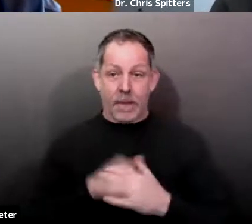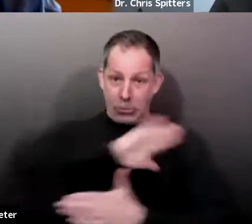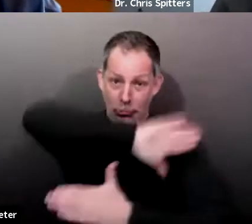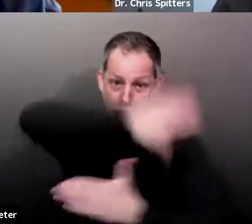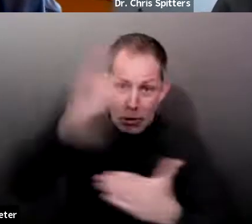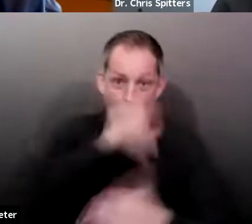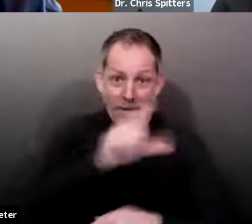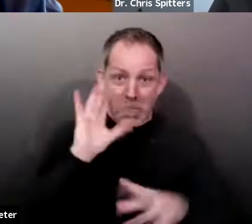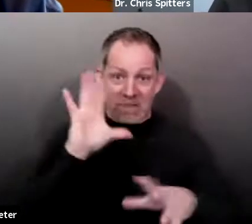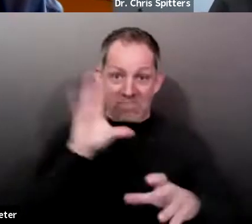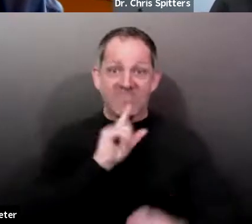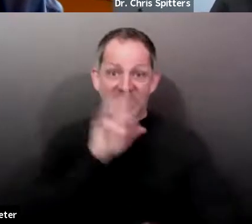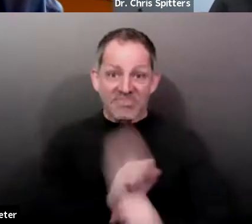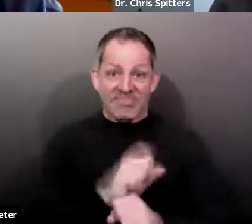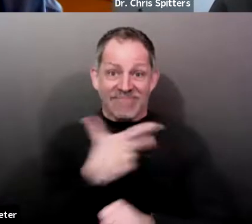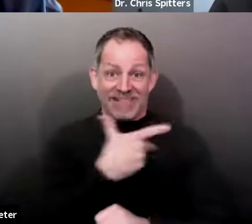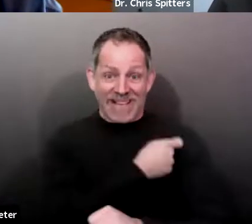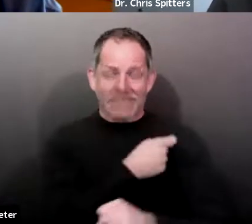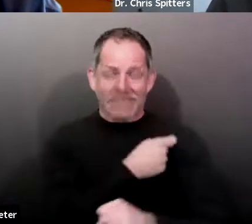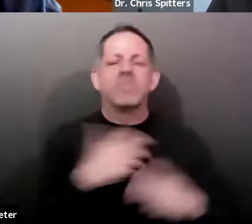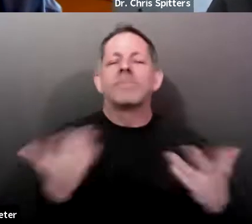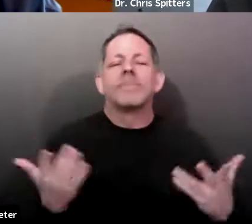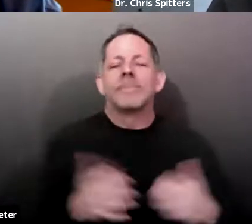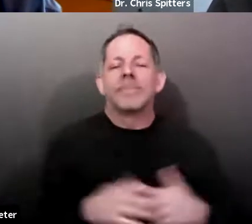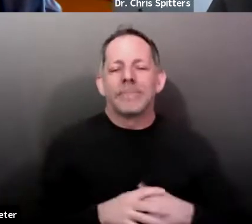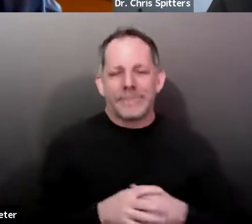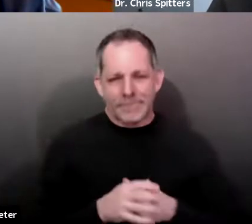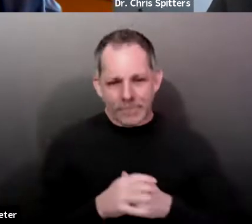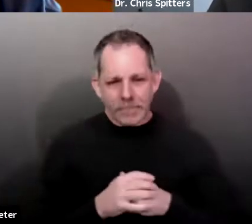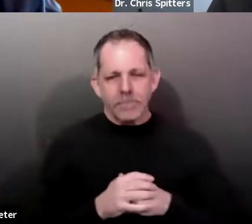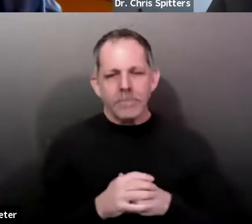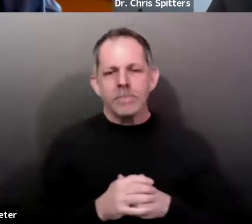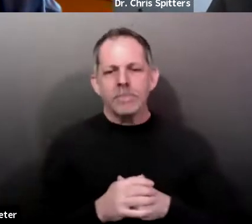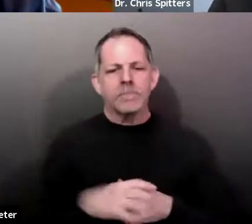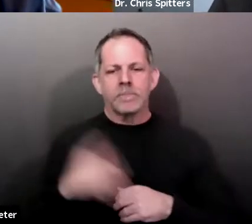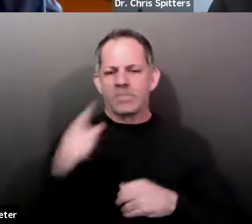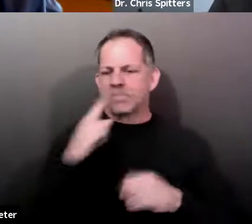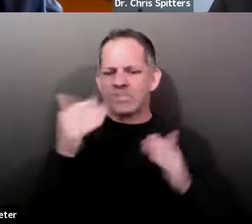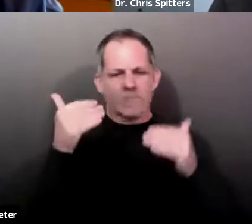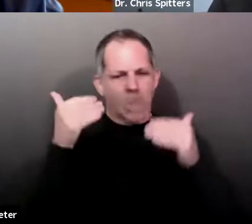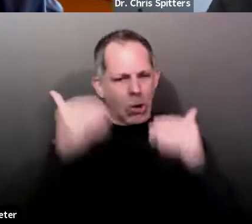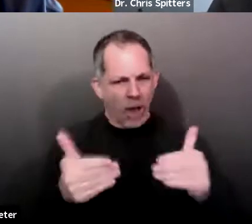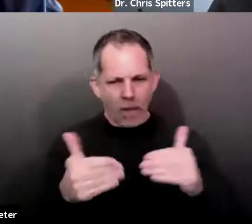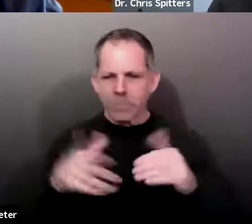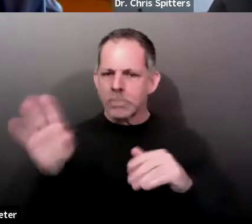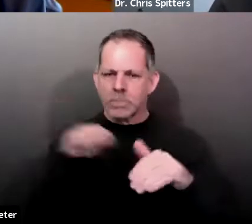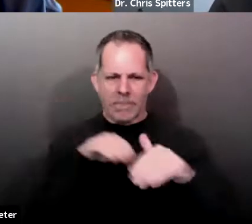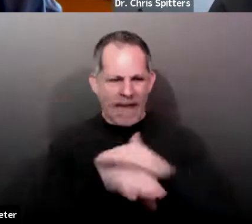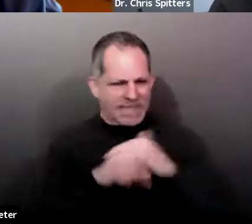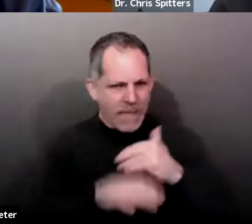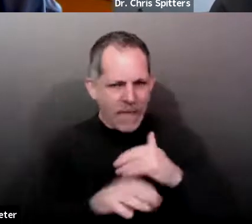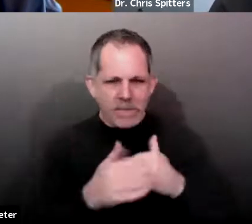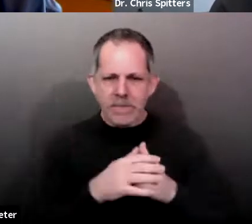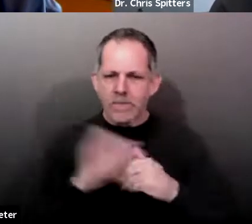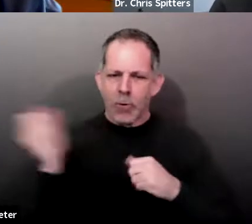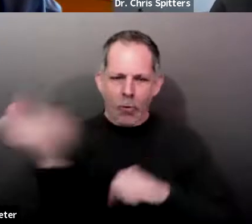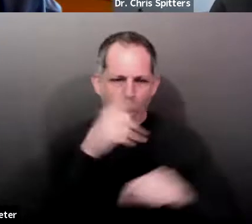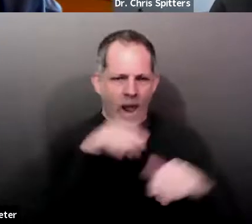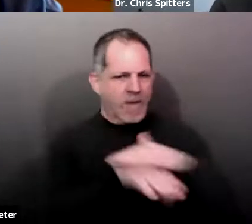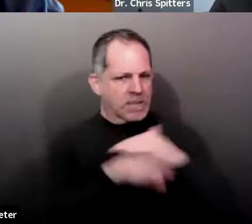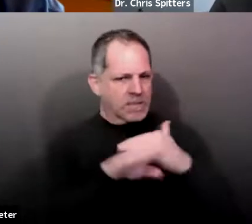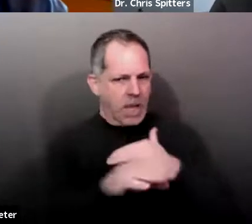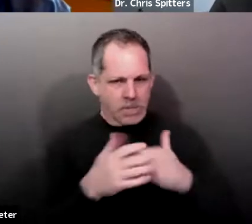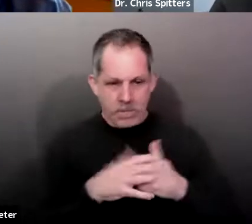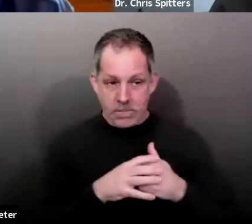who wants it to have, have access to it. And we want everyone to have the information to make a good decision for themselves and their families.